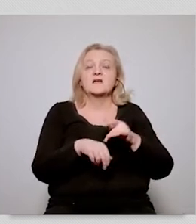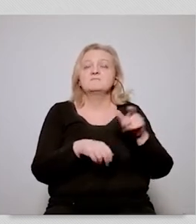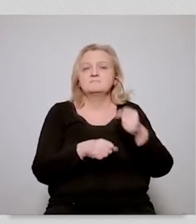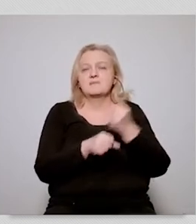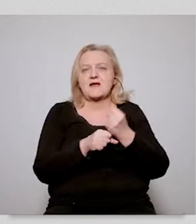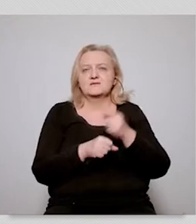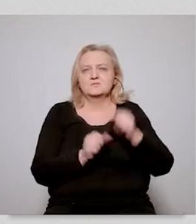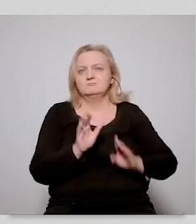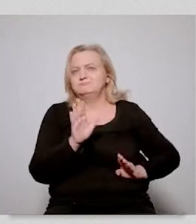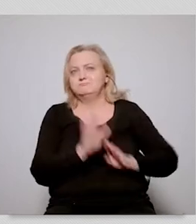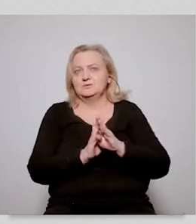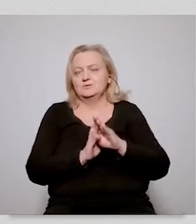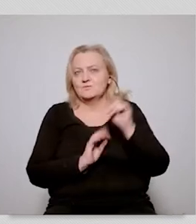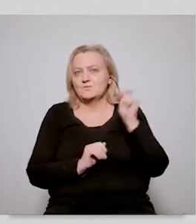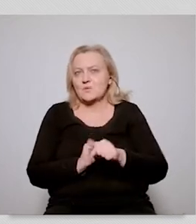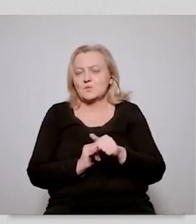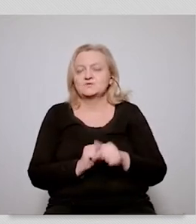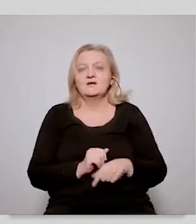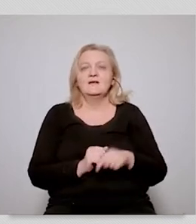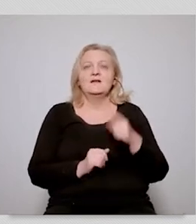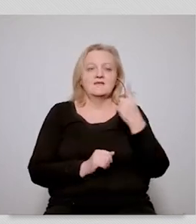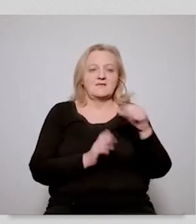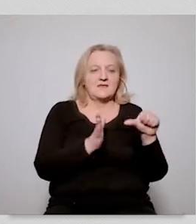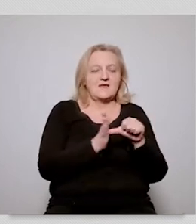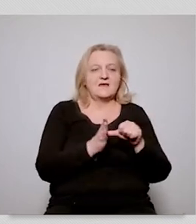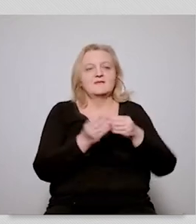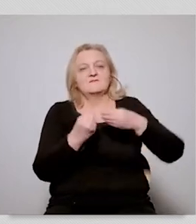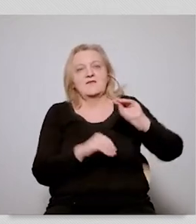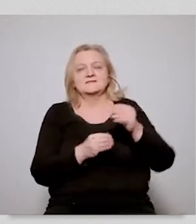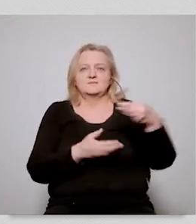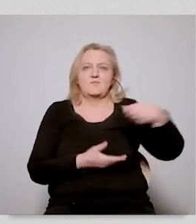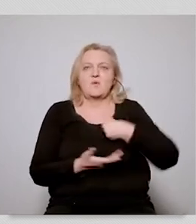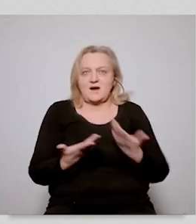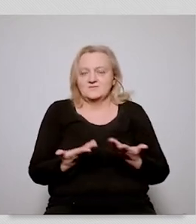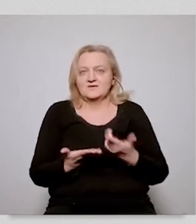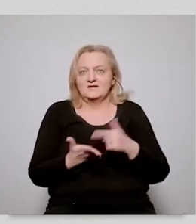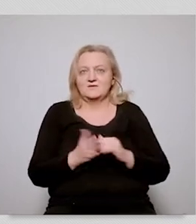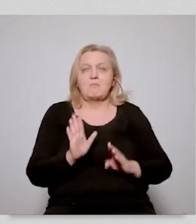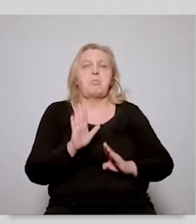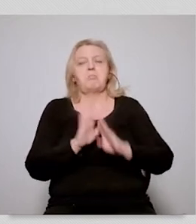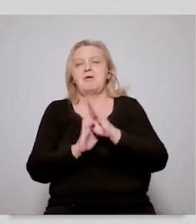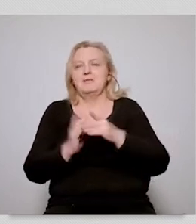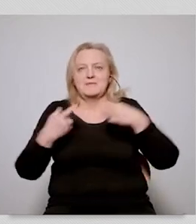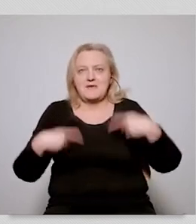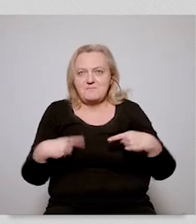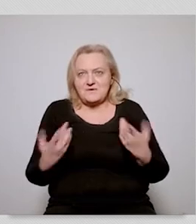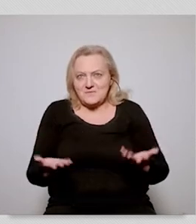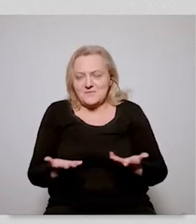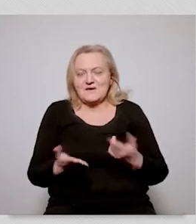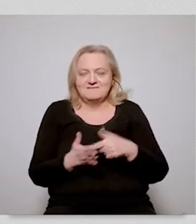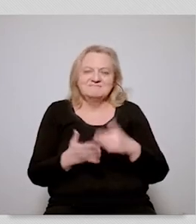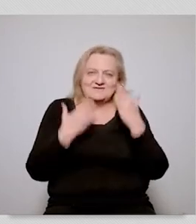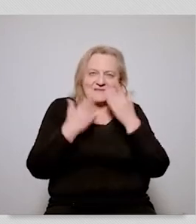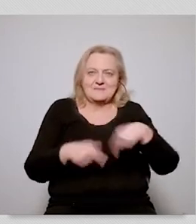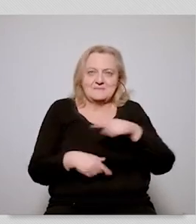because we are going to give up coal. But this is not so easy. So there was no